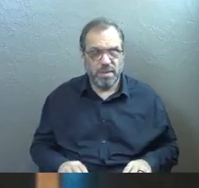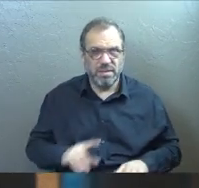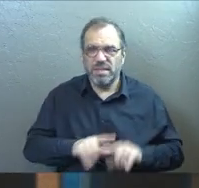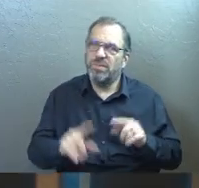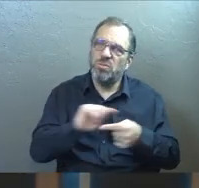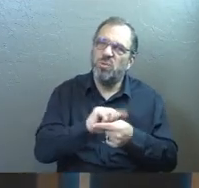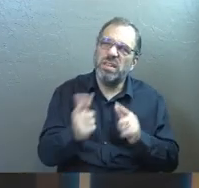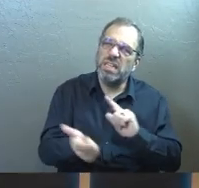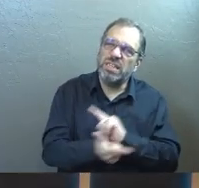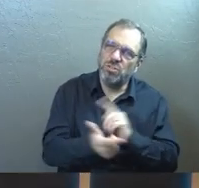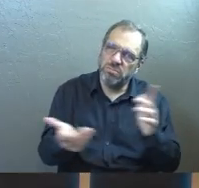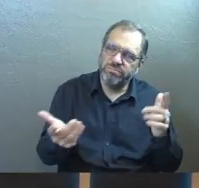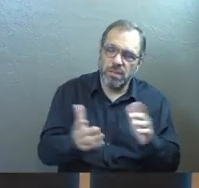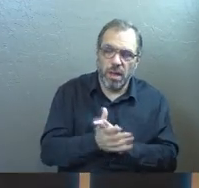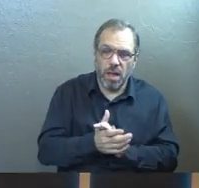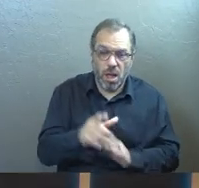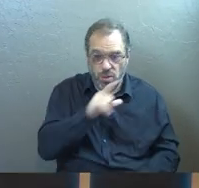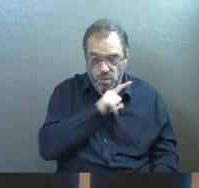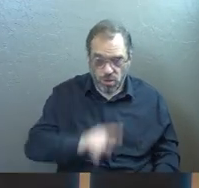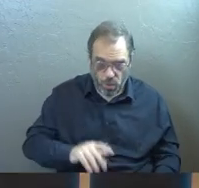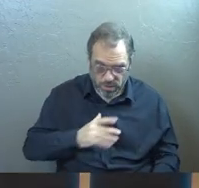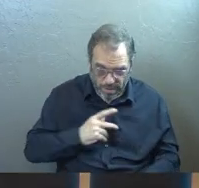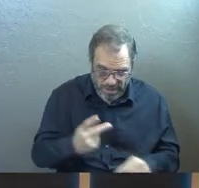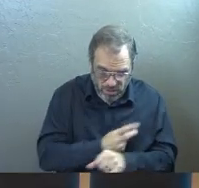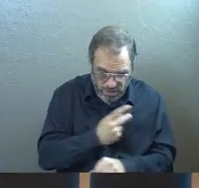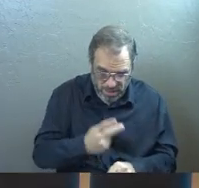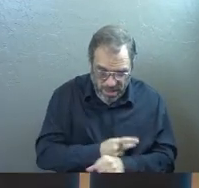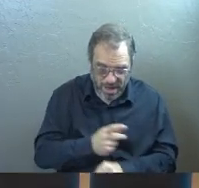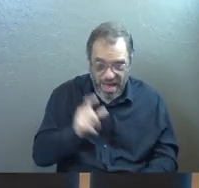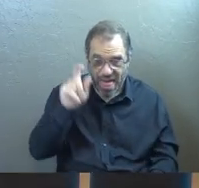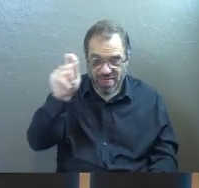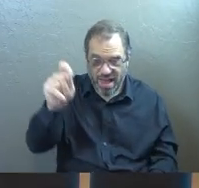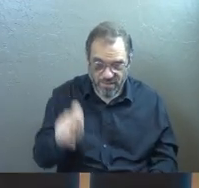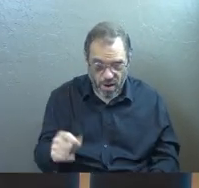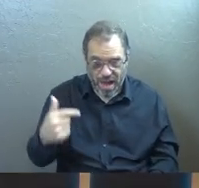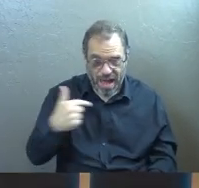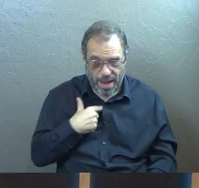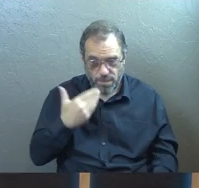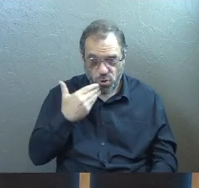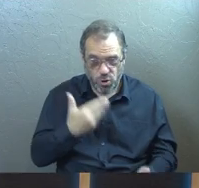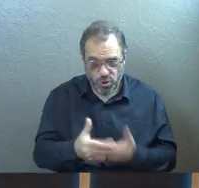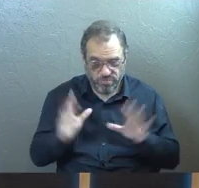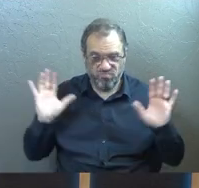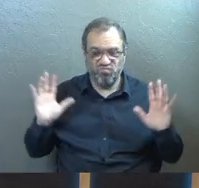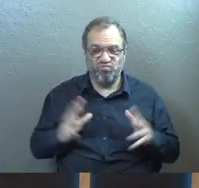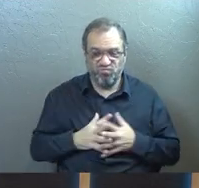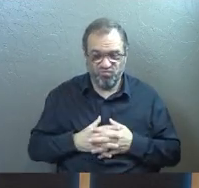translation. The Lord is my shepherd. Therefore I'm good.